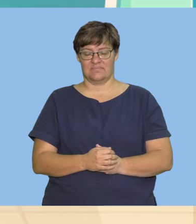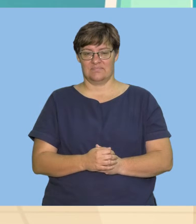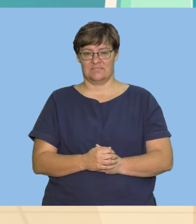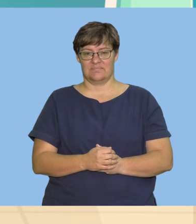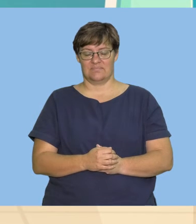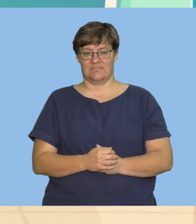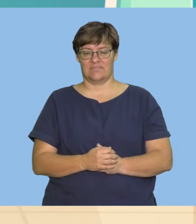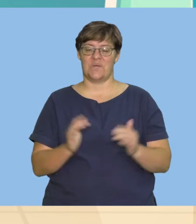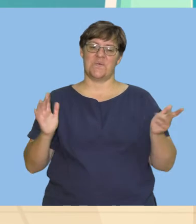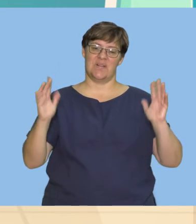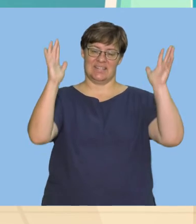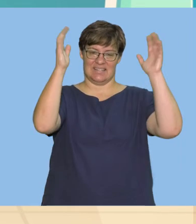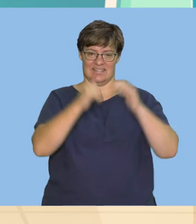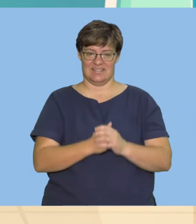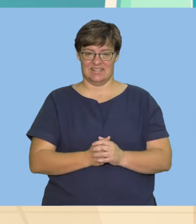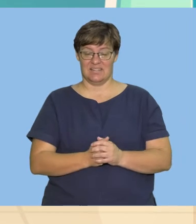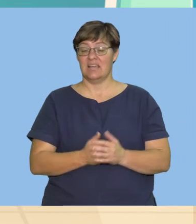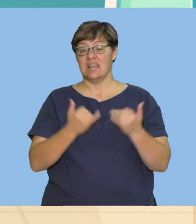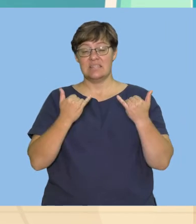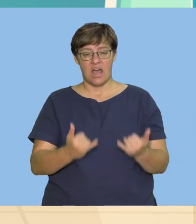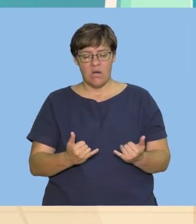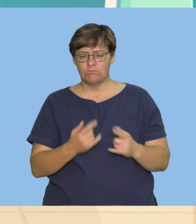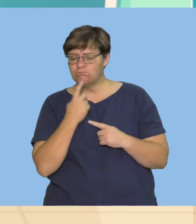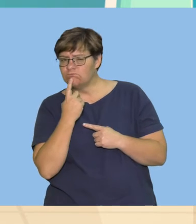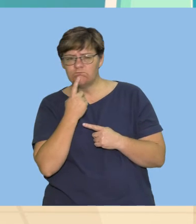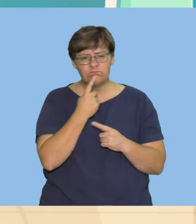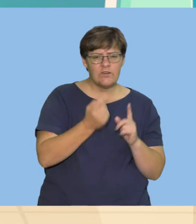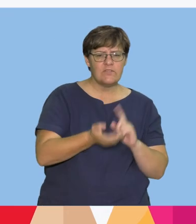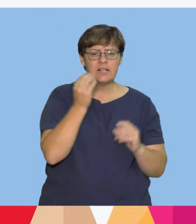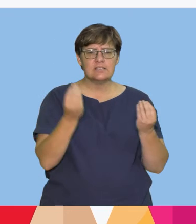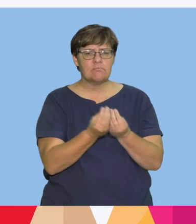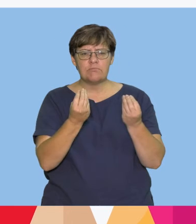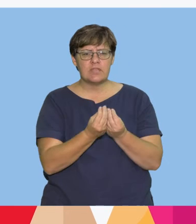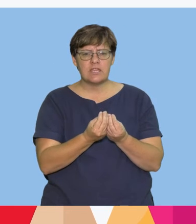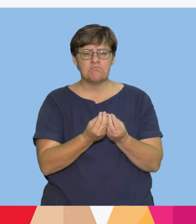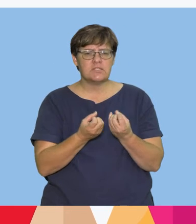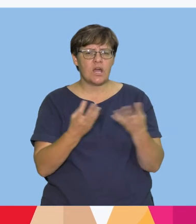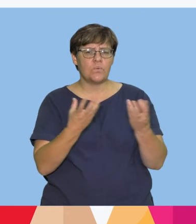Well done. Now find something that begins with the letter J.